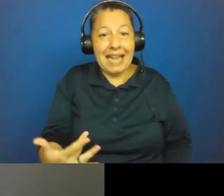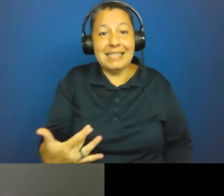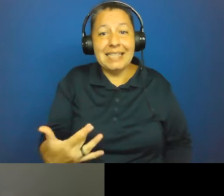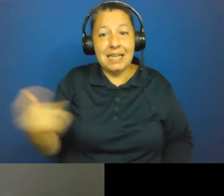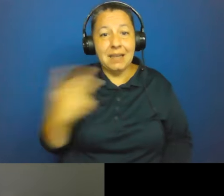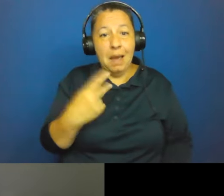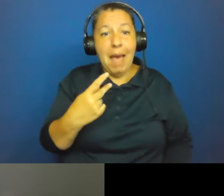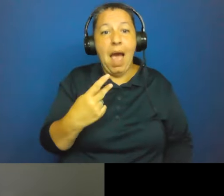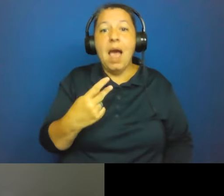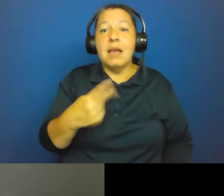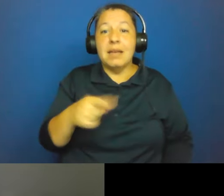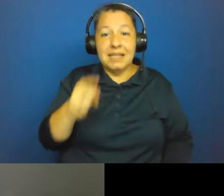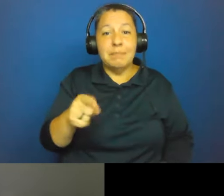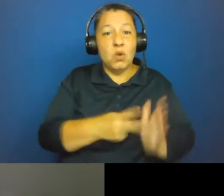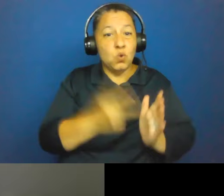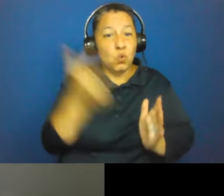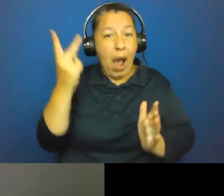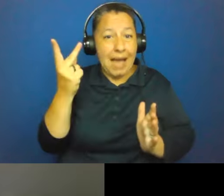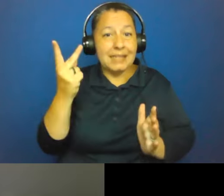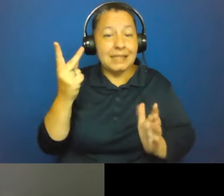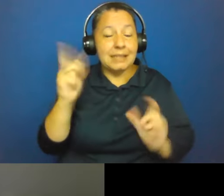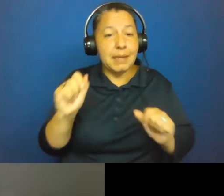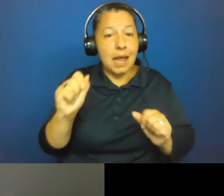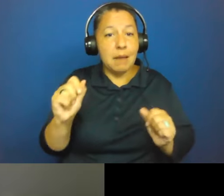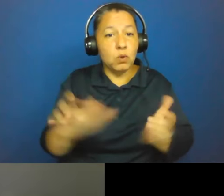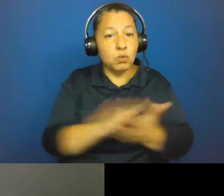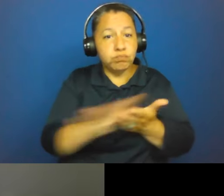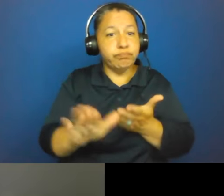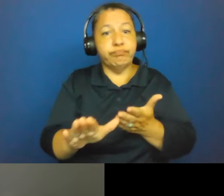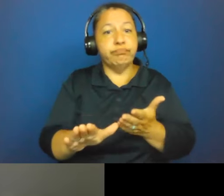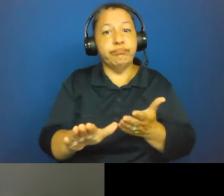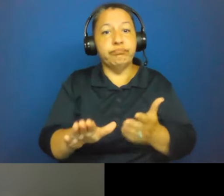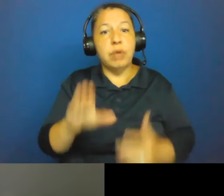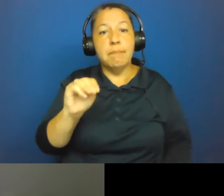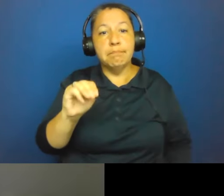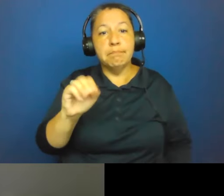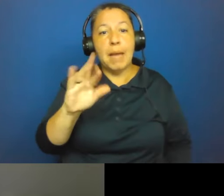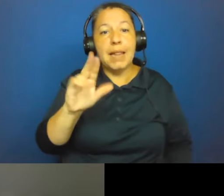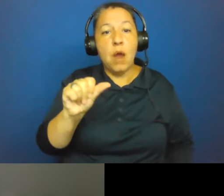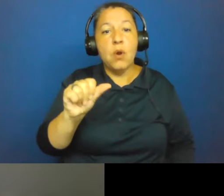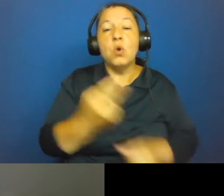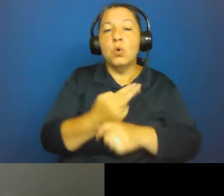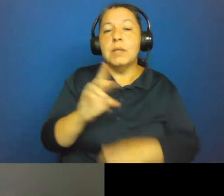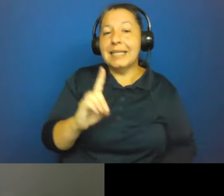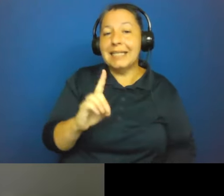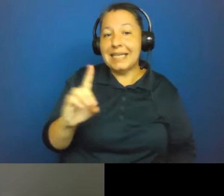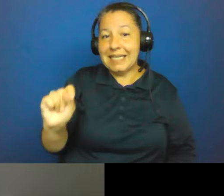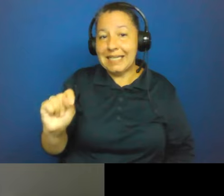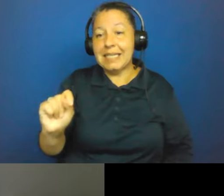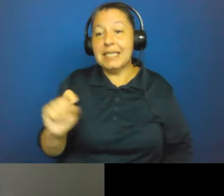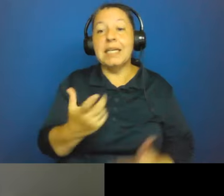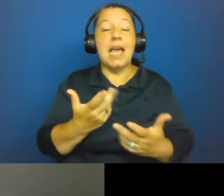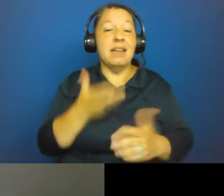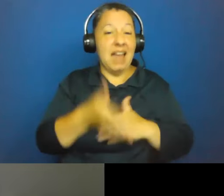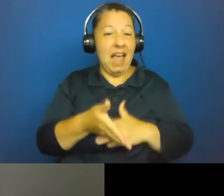has been eliminated with DDT. It came, a small spike came back after this initial process of elimination.